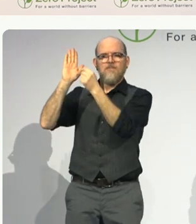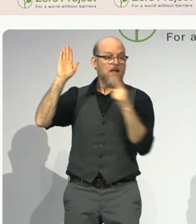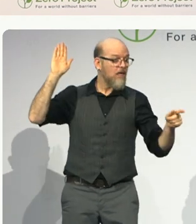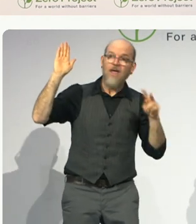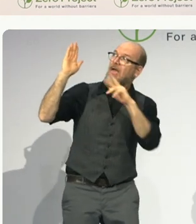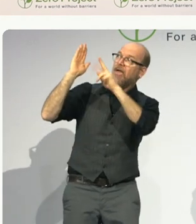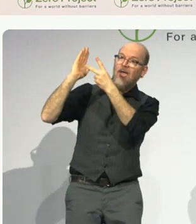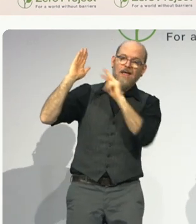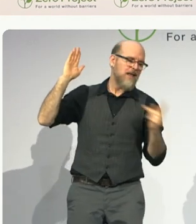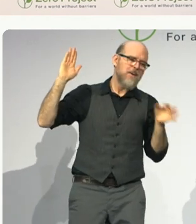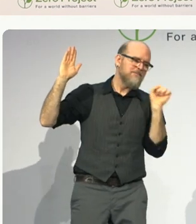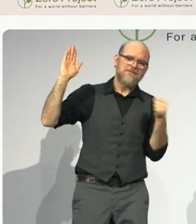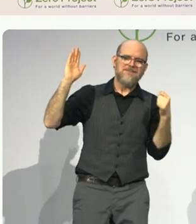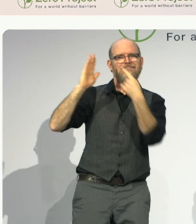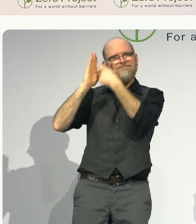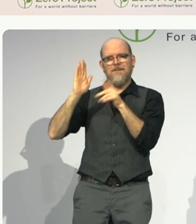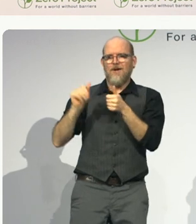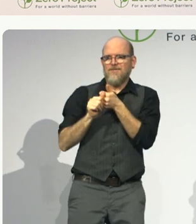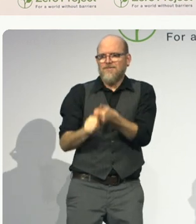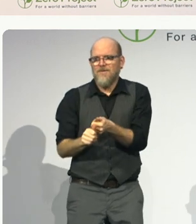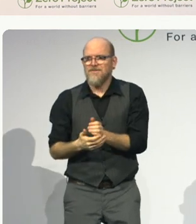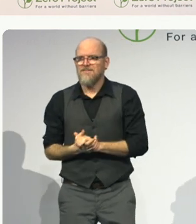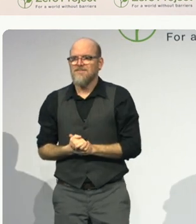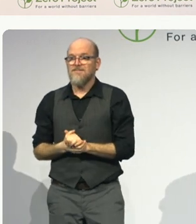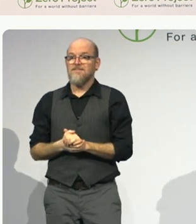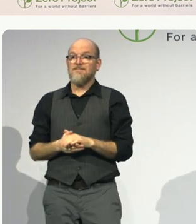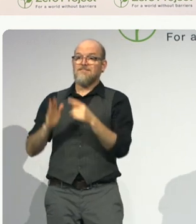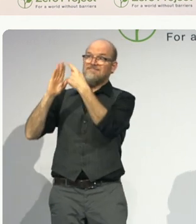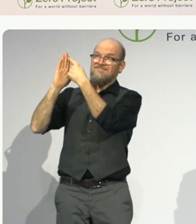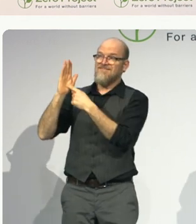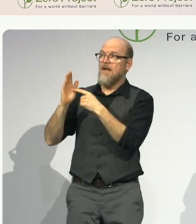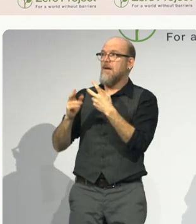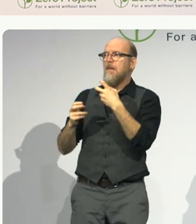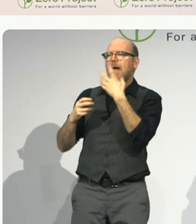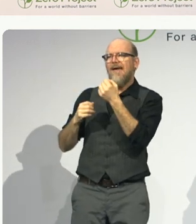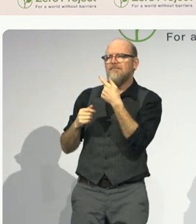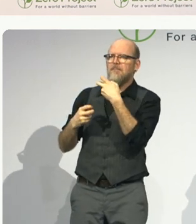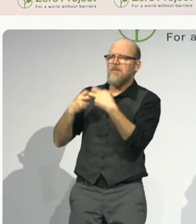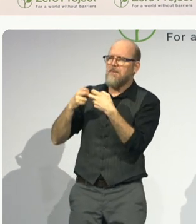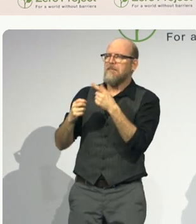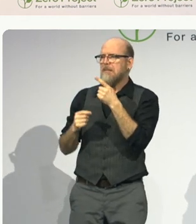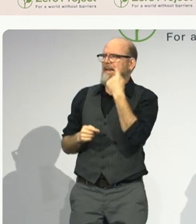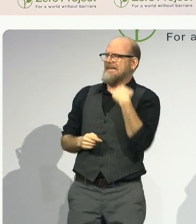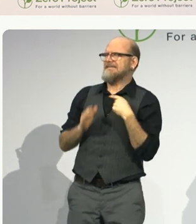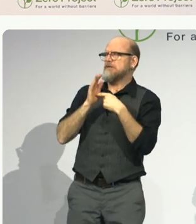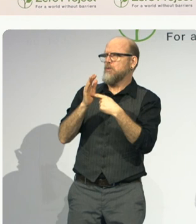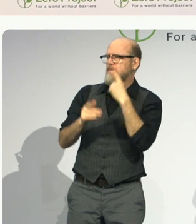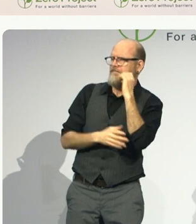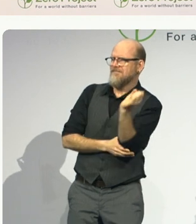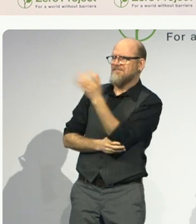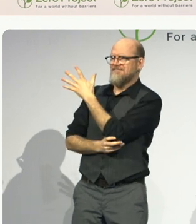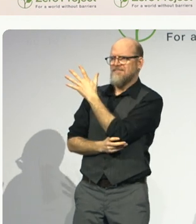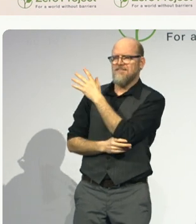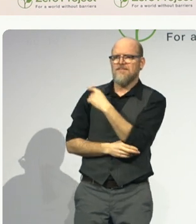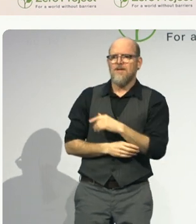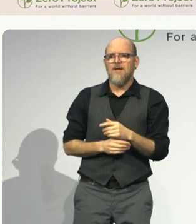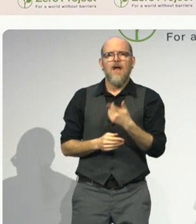is that most of this map is orange and red because most countries don't have